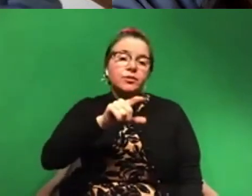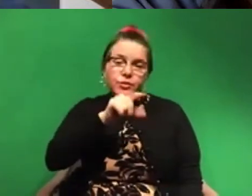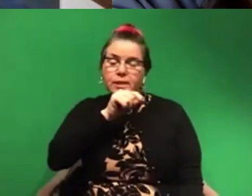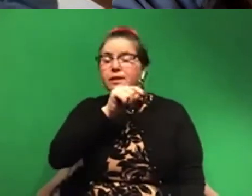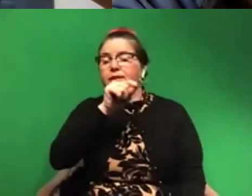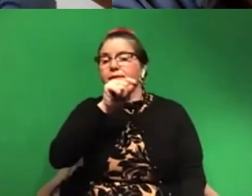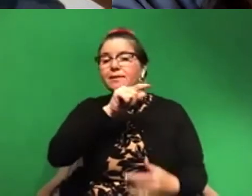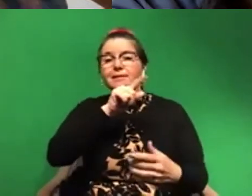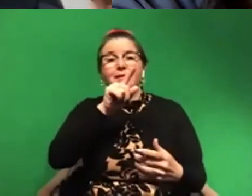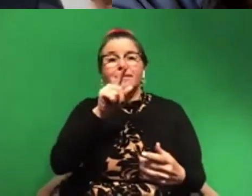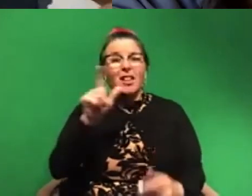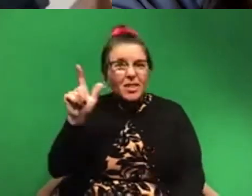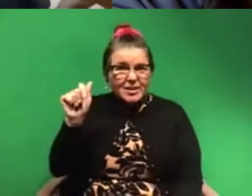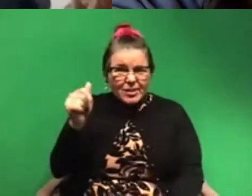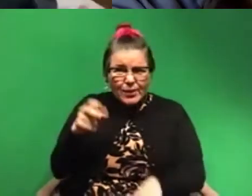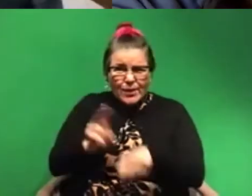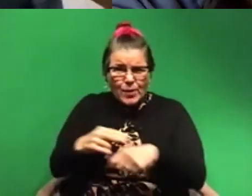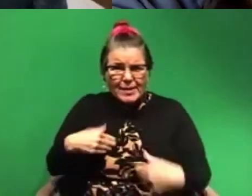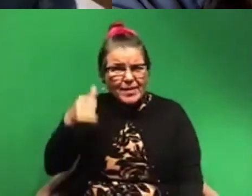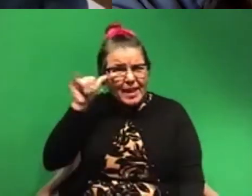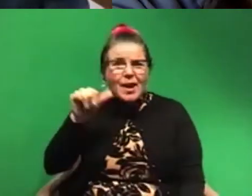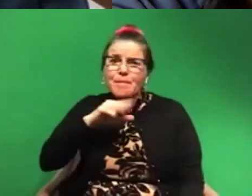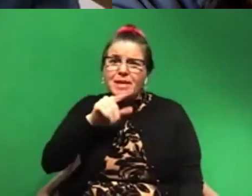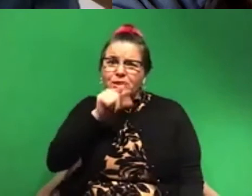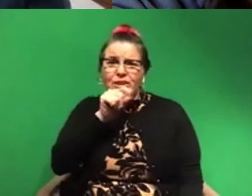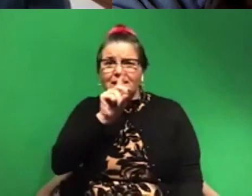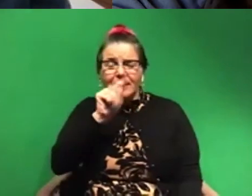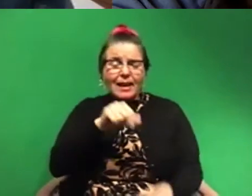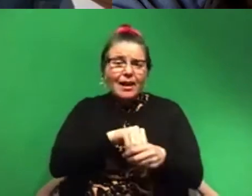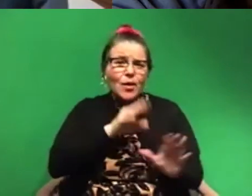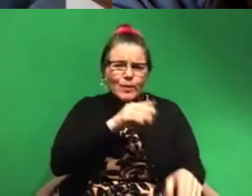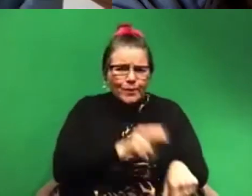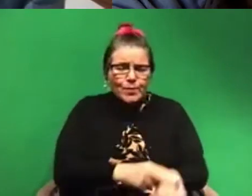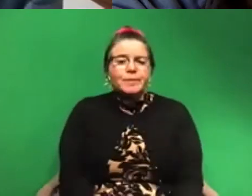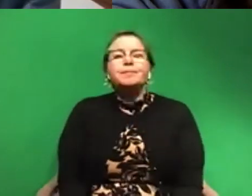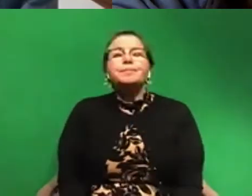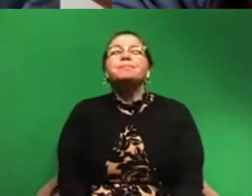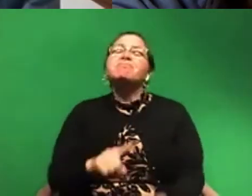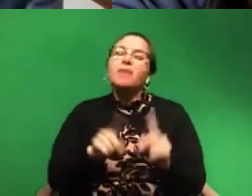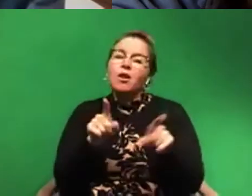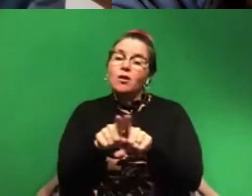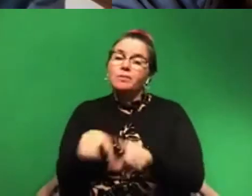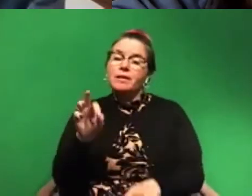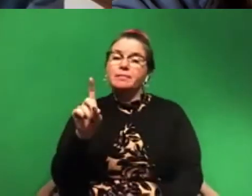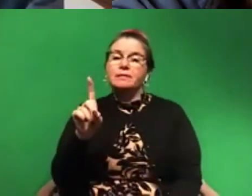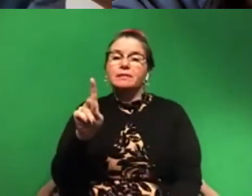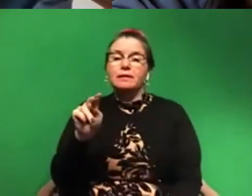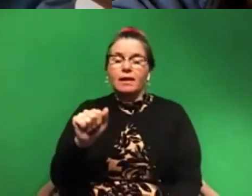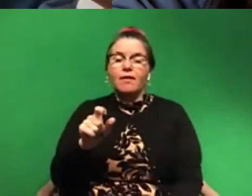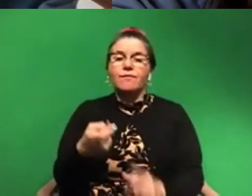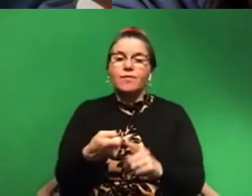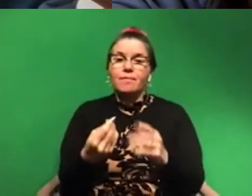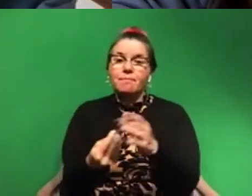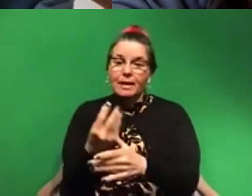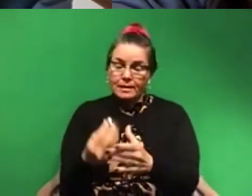It's Los Angeles. Of course there's cow, pig, and chicken DNA down there. Um, but we also pick up DNA from plants. there